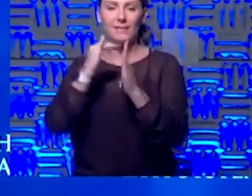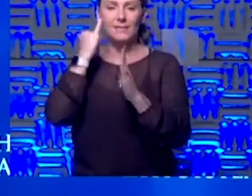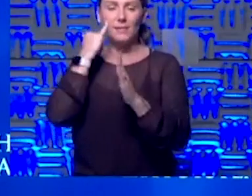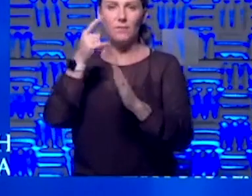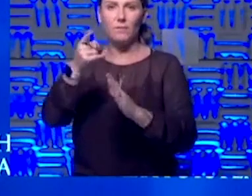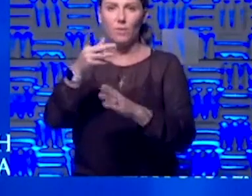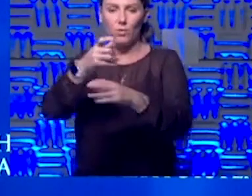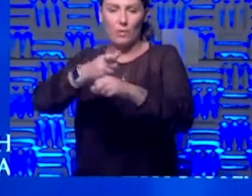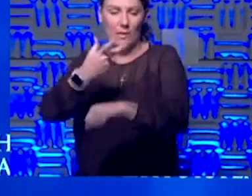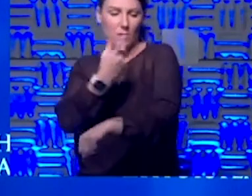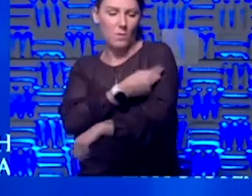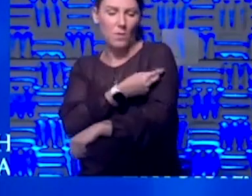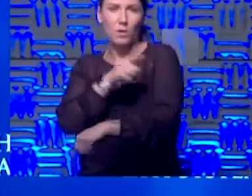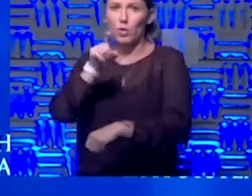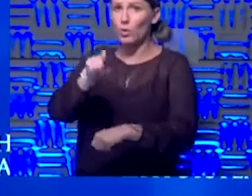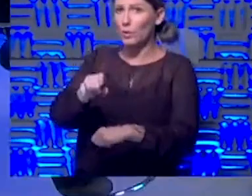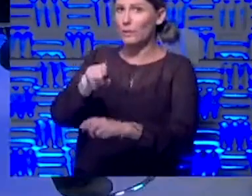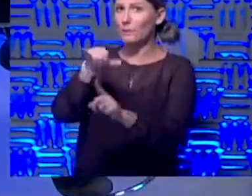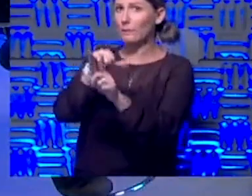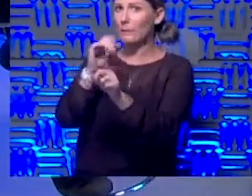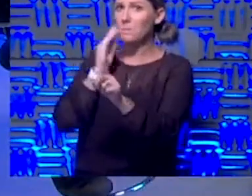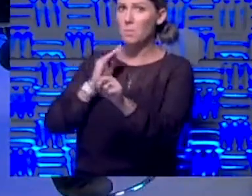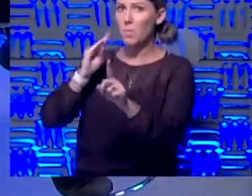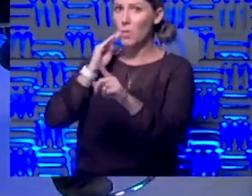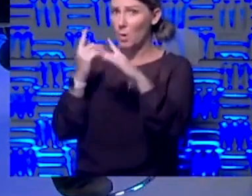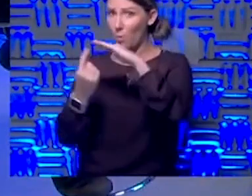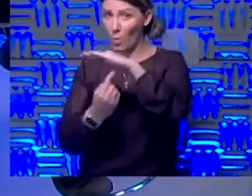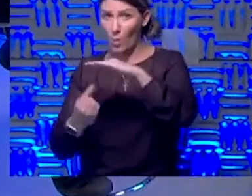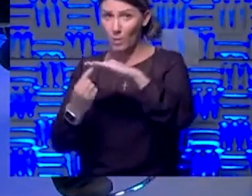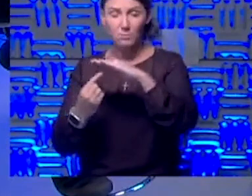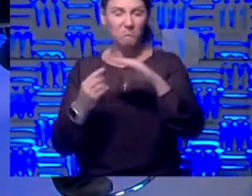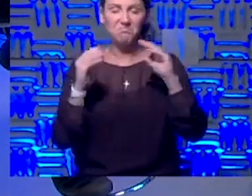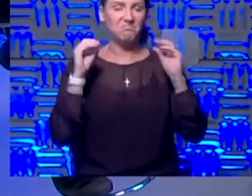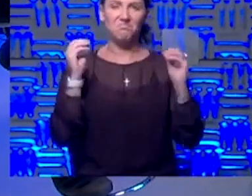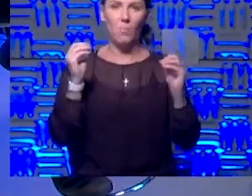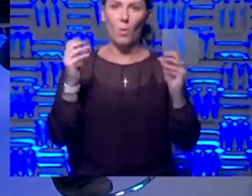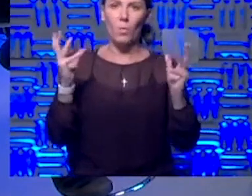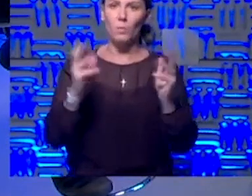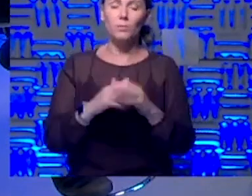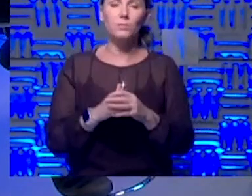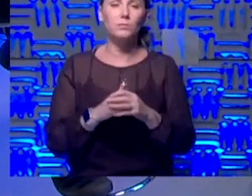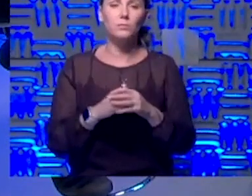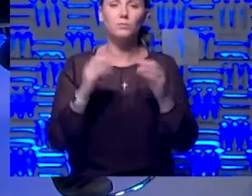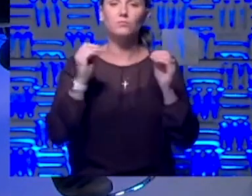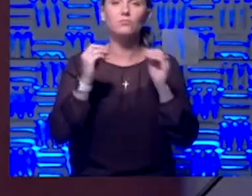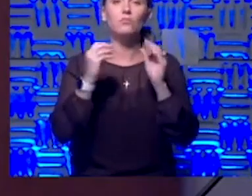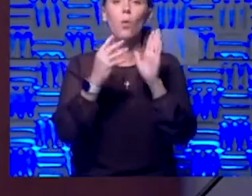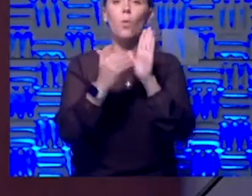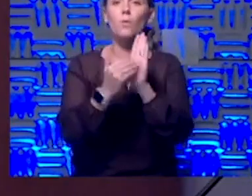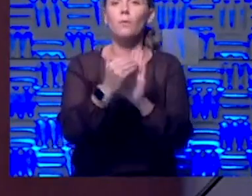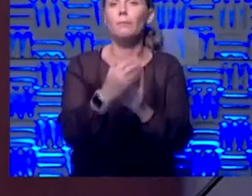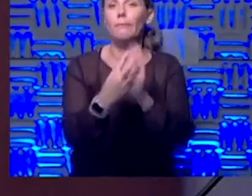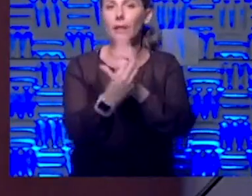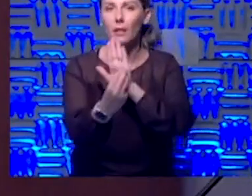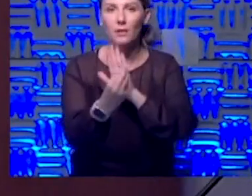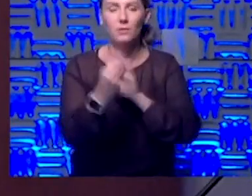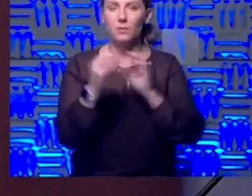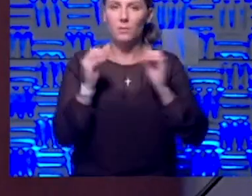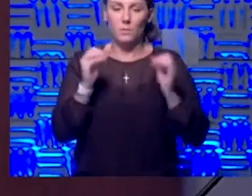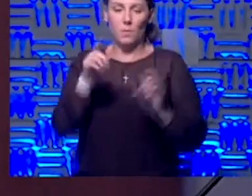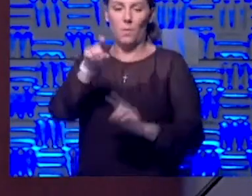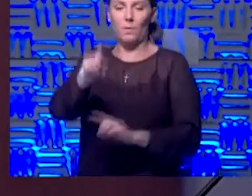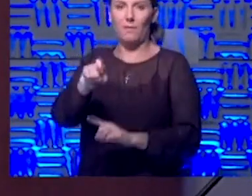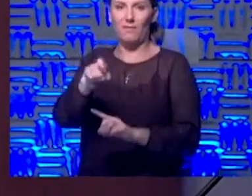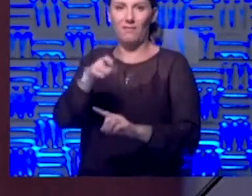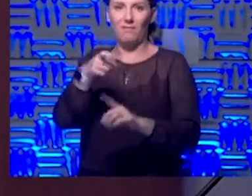the vaccine? No. So there's no replication of, of, of the virus. There's no need to quarantine after